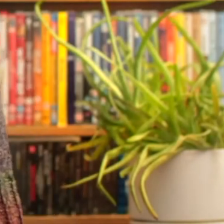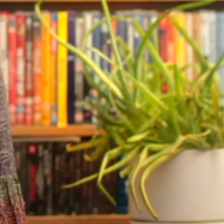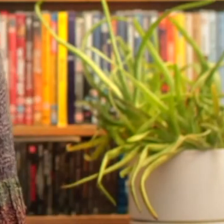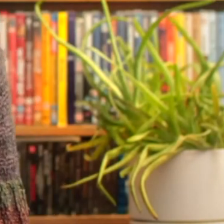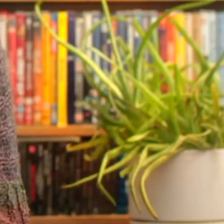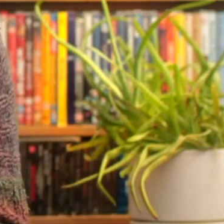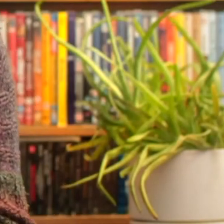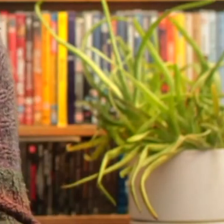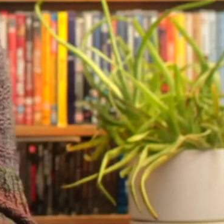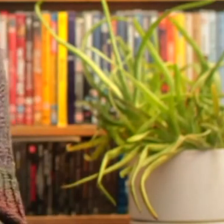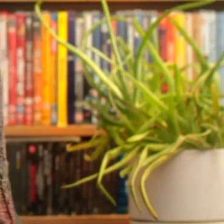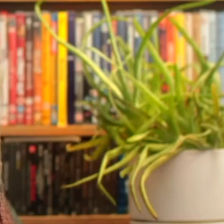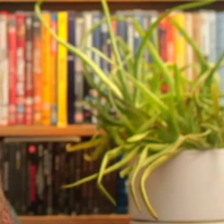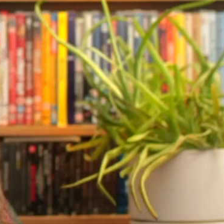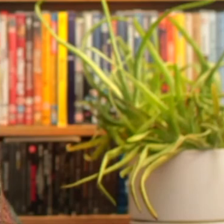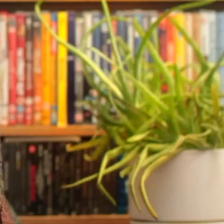I don't know.